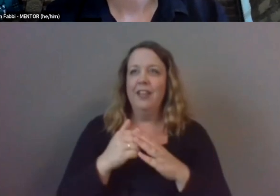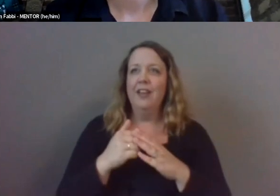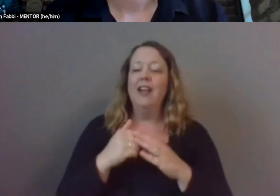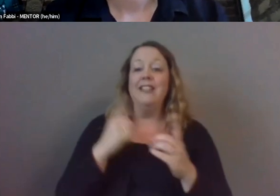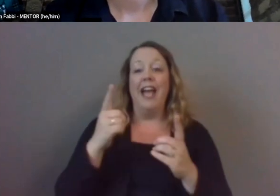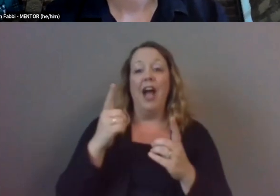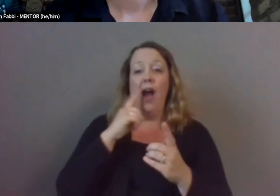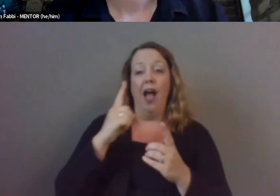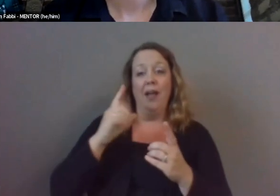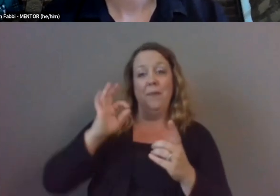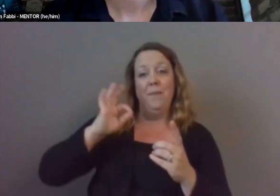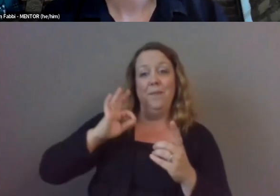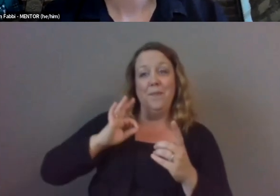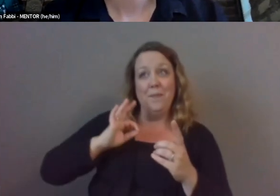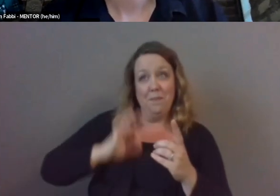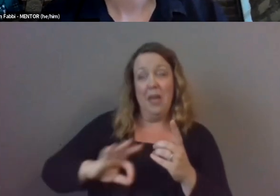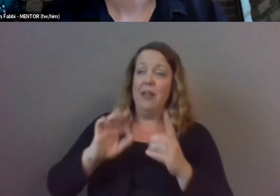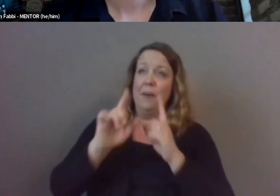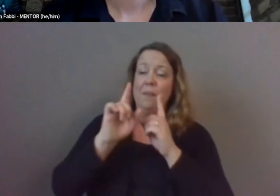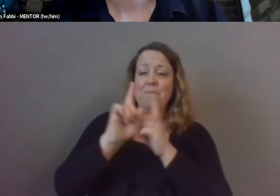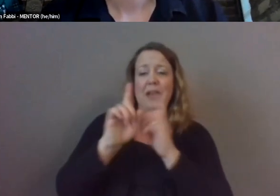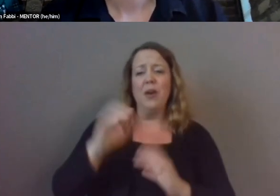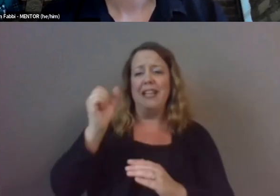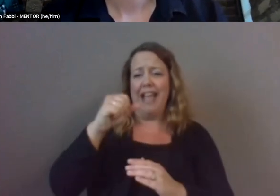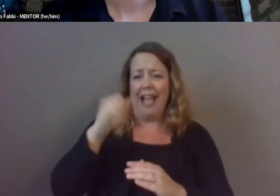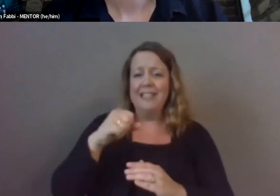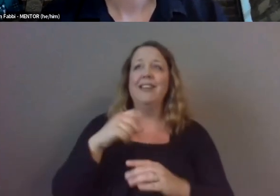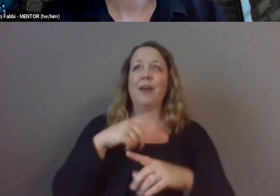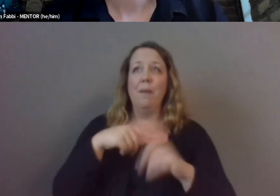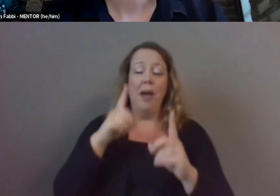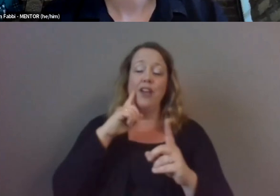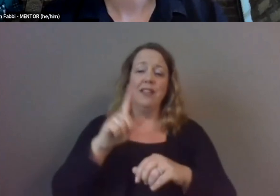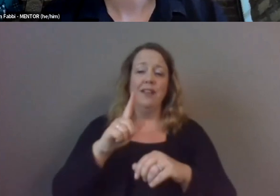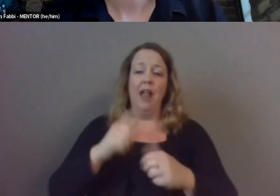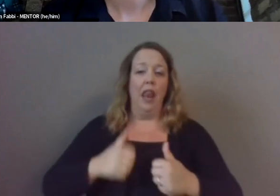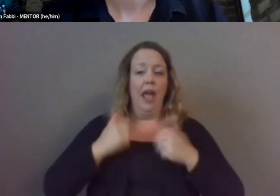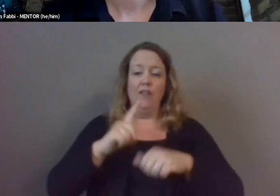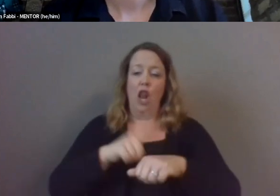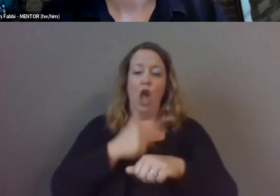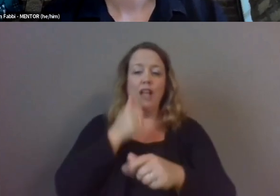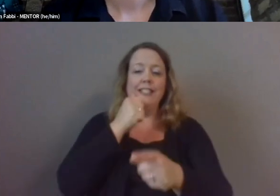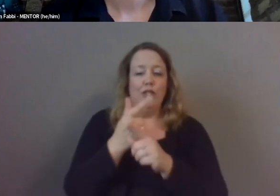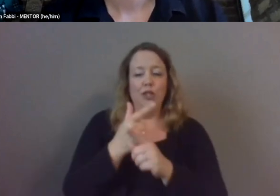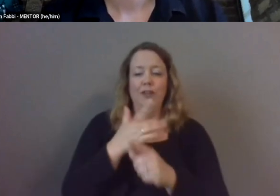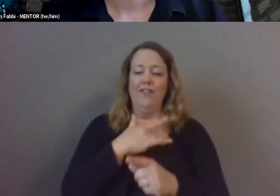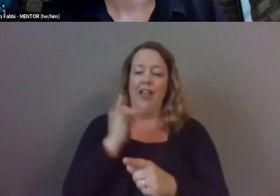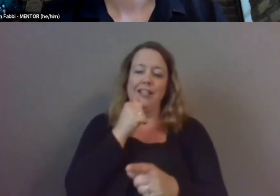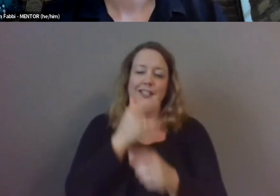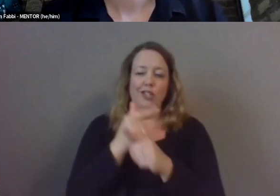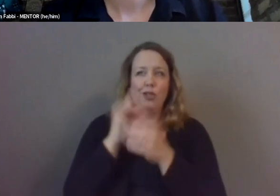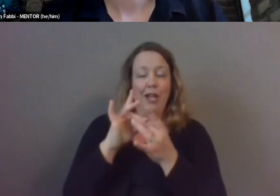out with the lifelong sister i just actually finished having lunch with her the other day so um that's definitely the